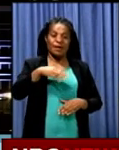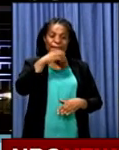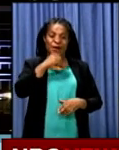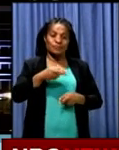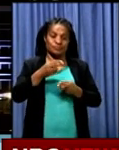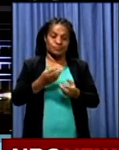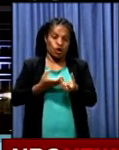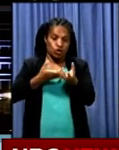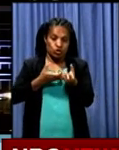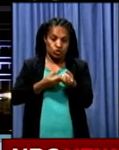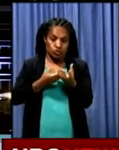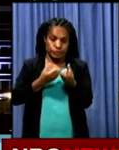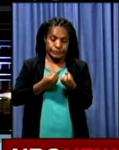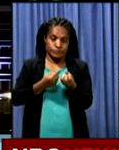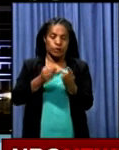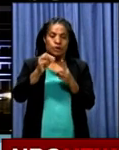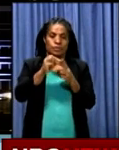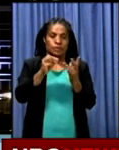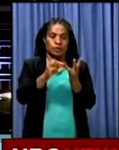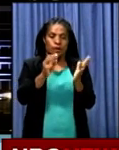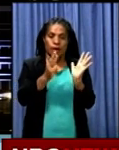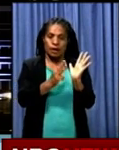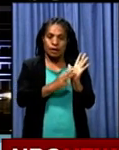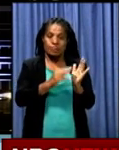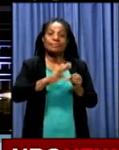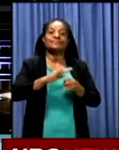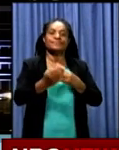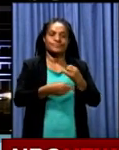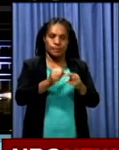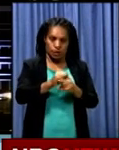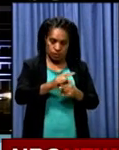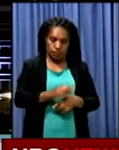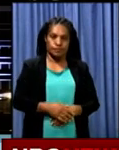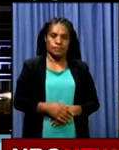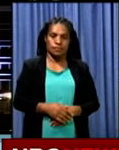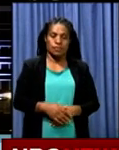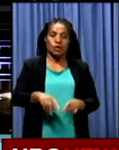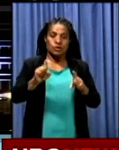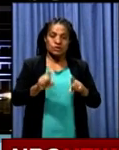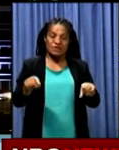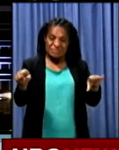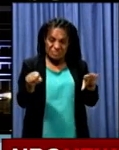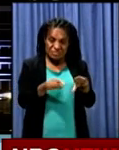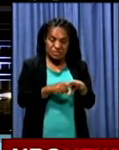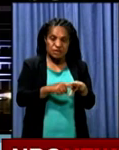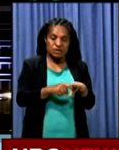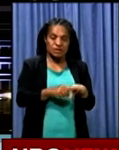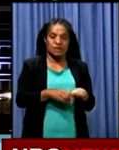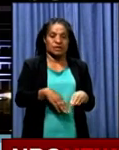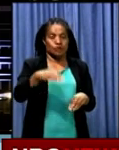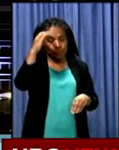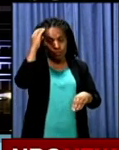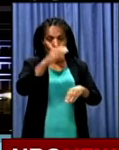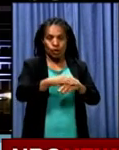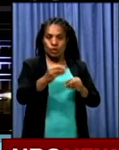in Port Moresby on March 11th this year. They are still in custody at the Broca Police cell, and